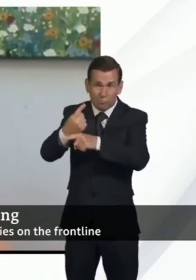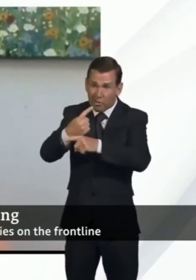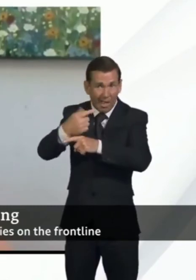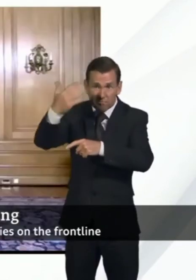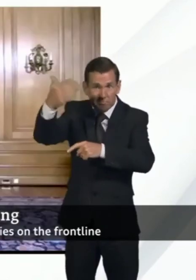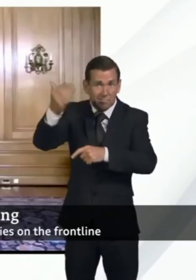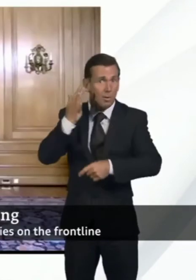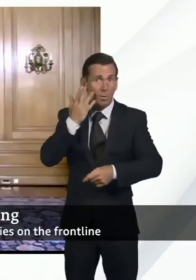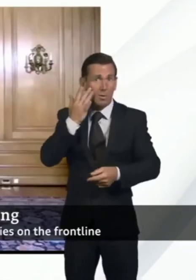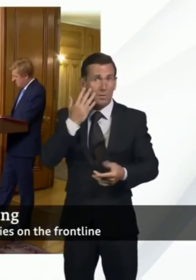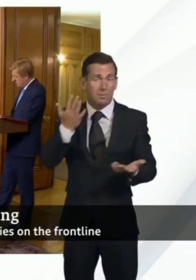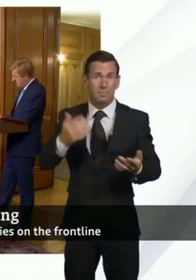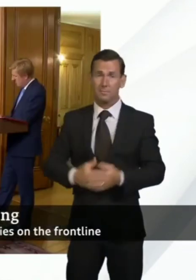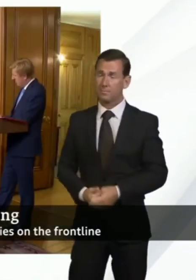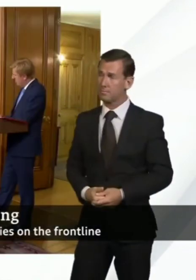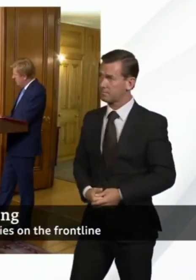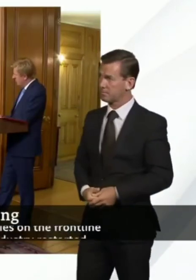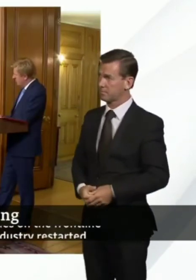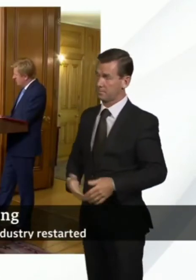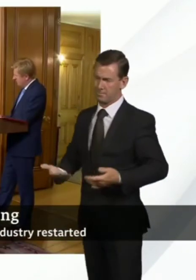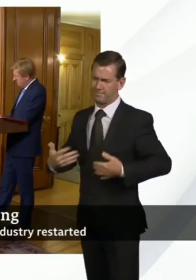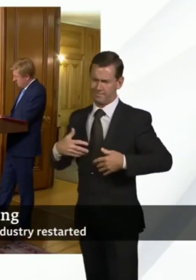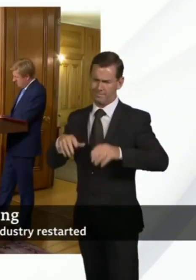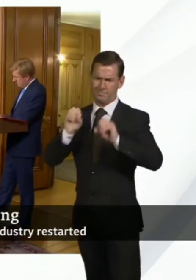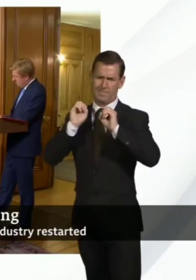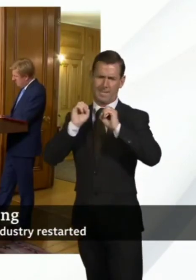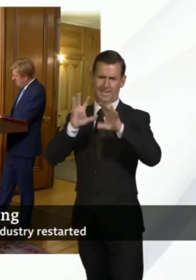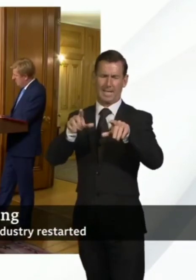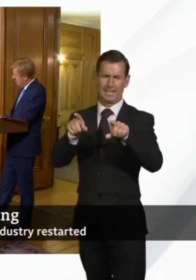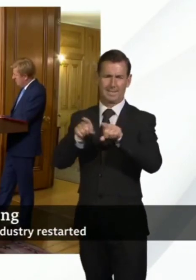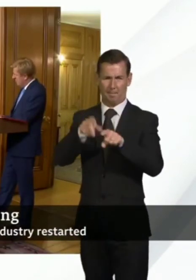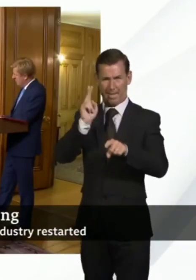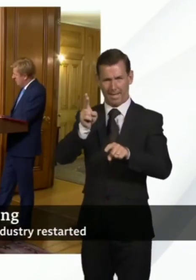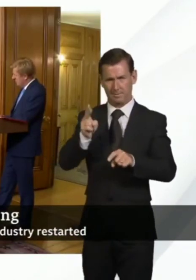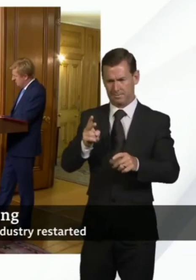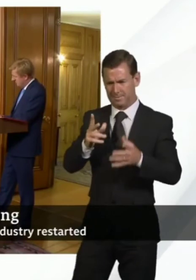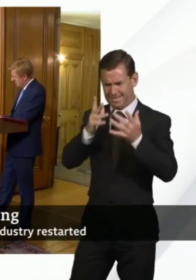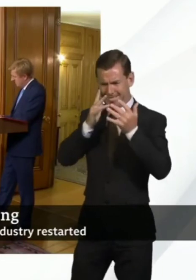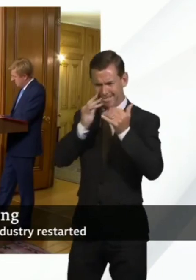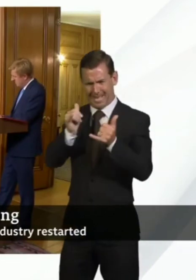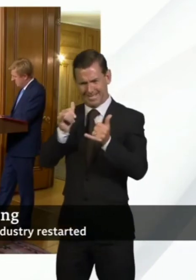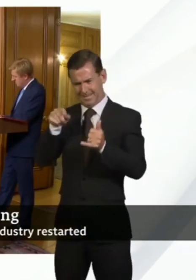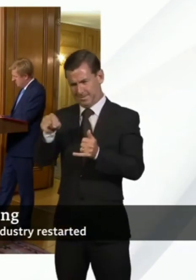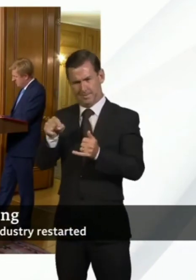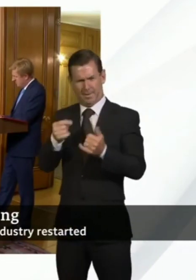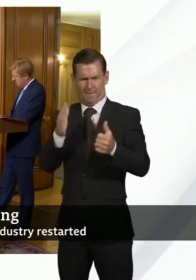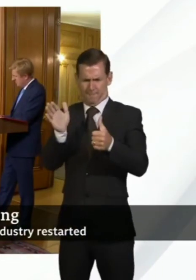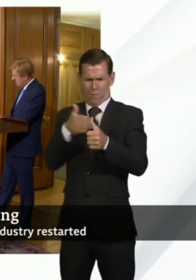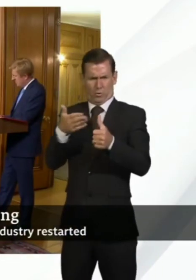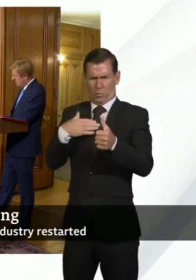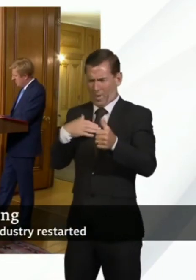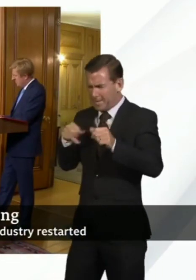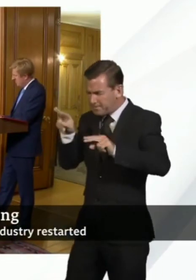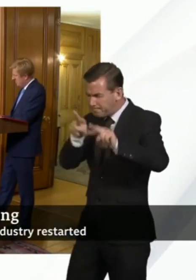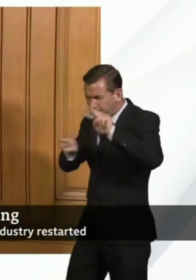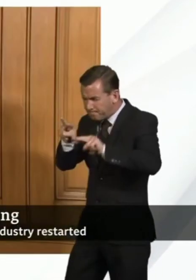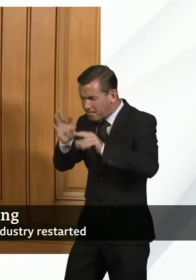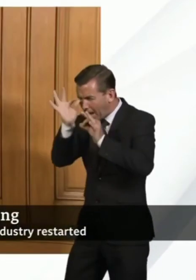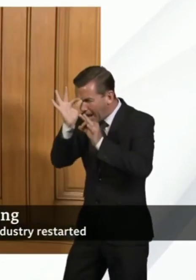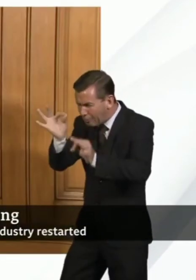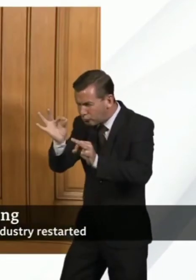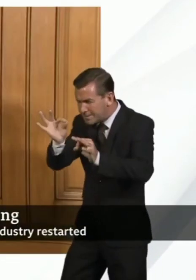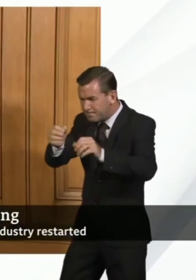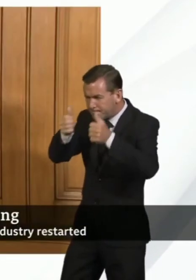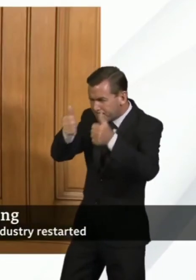on so what I would say is exactly what I said is that we're at an early phase of these tests and where we will use them first is in health